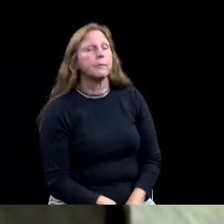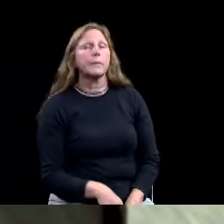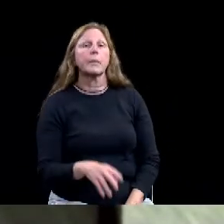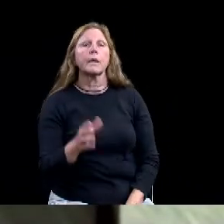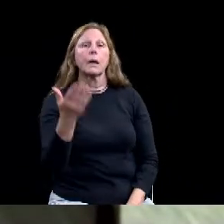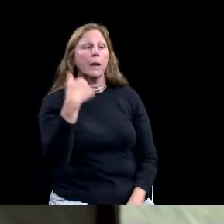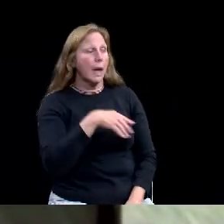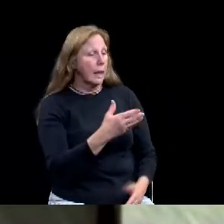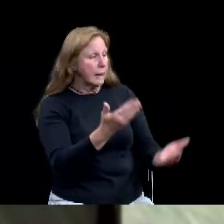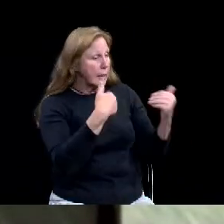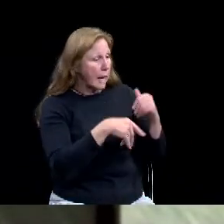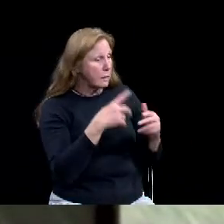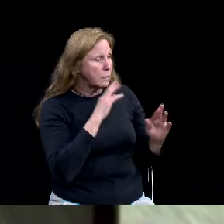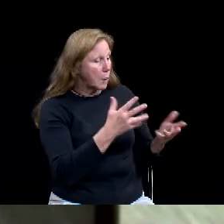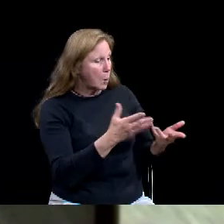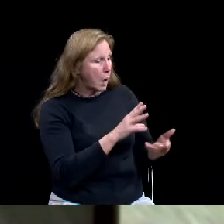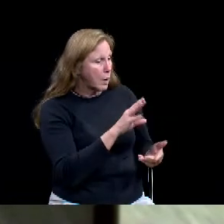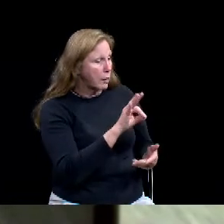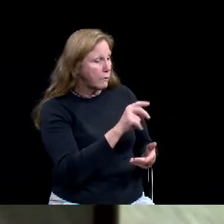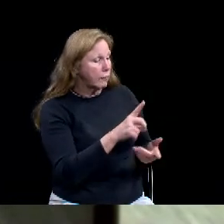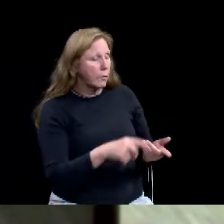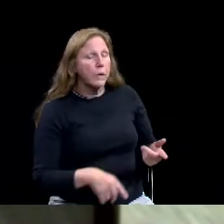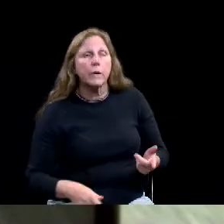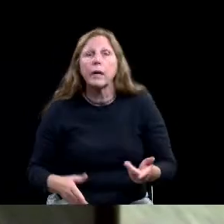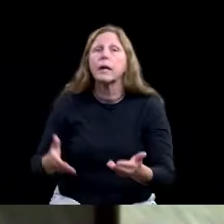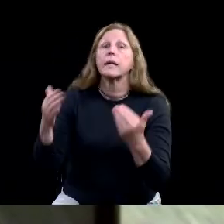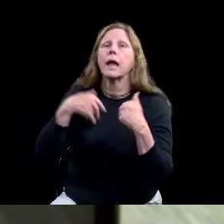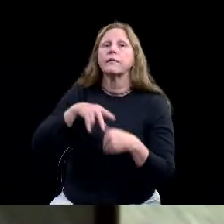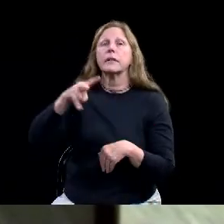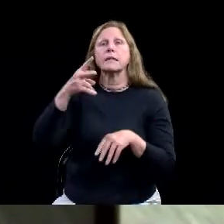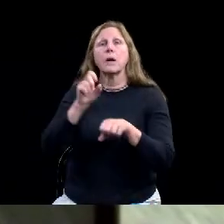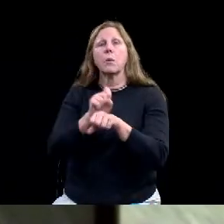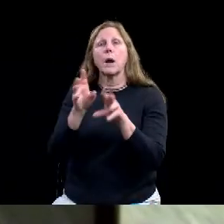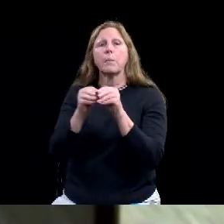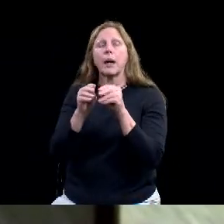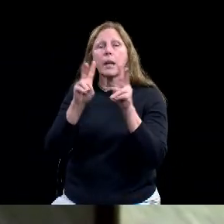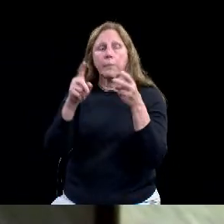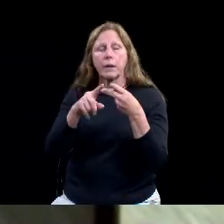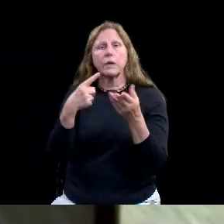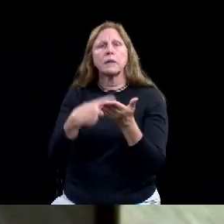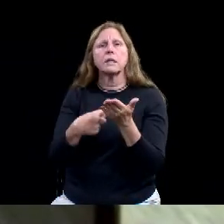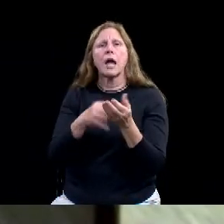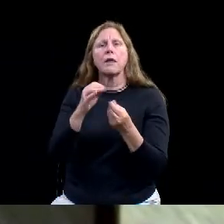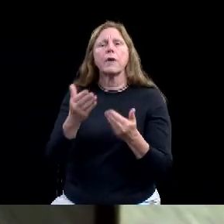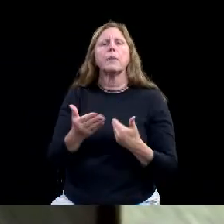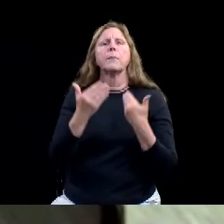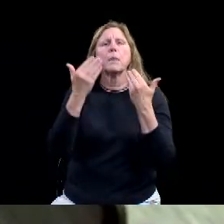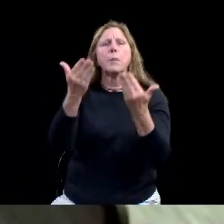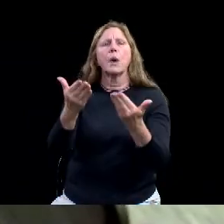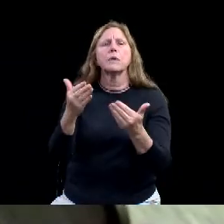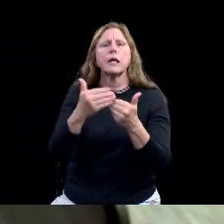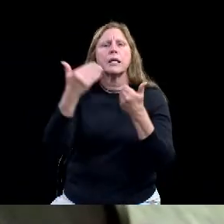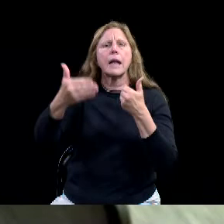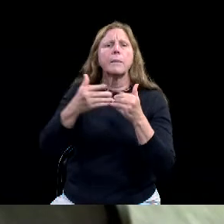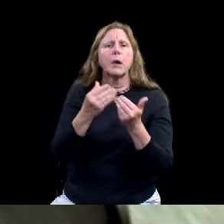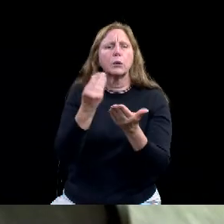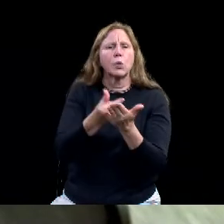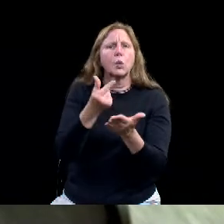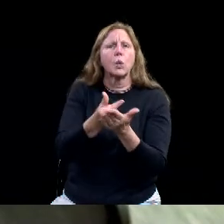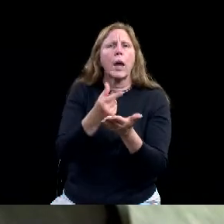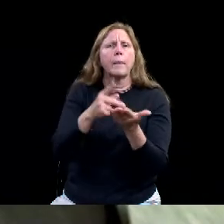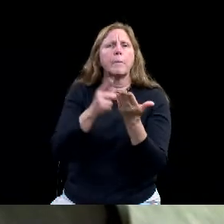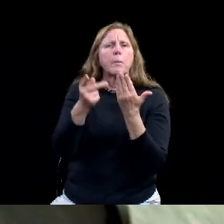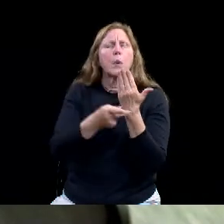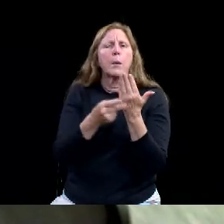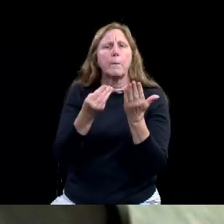neighborhood grant program, which I'm really excited to hear from our team on the city council has heard a couple of